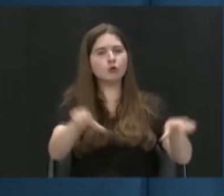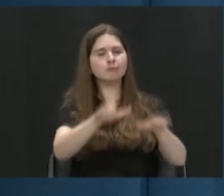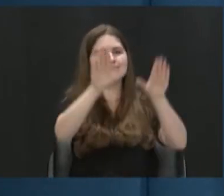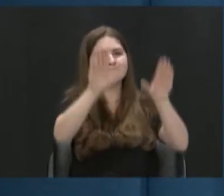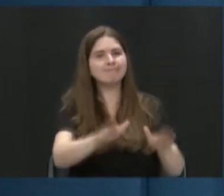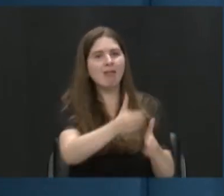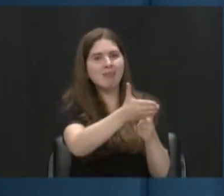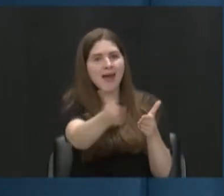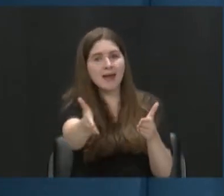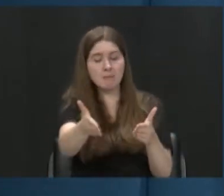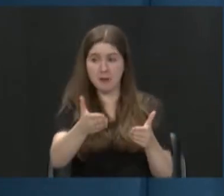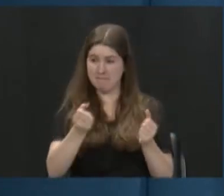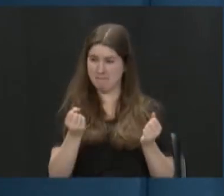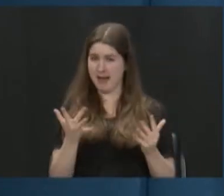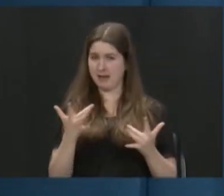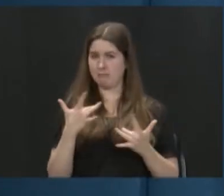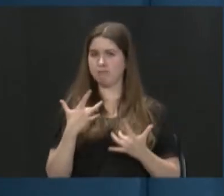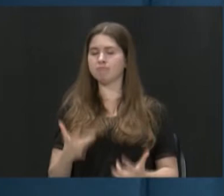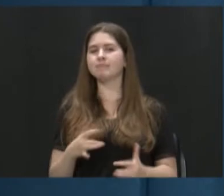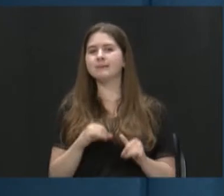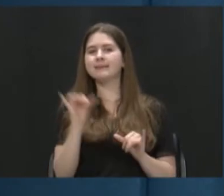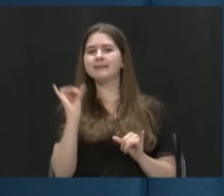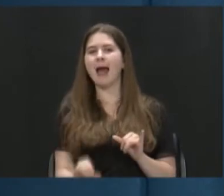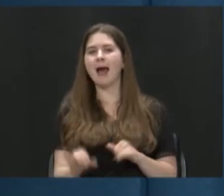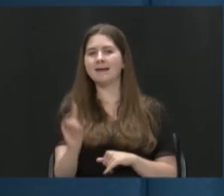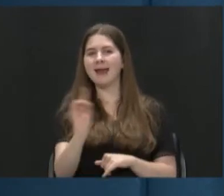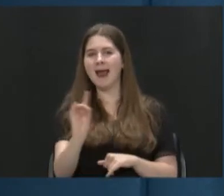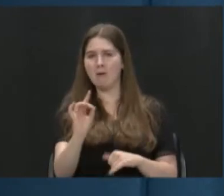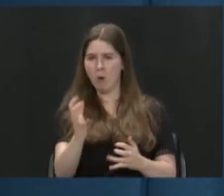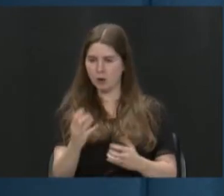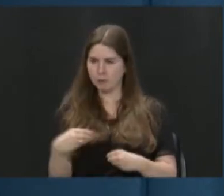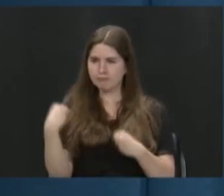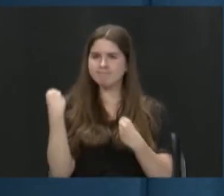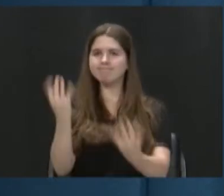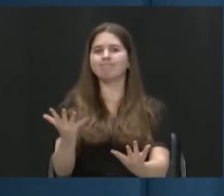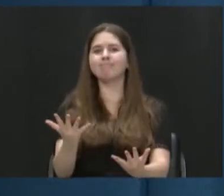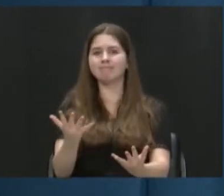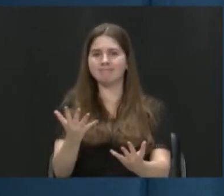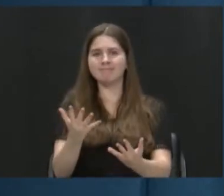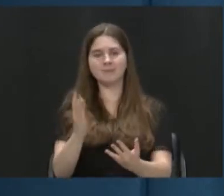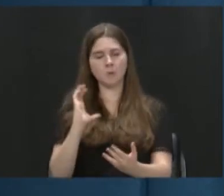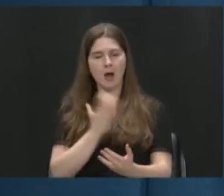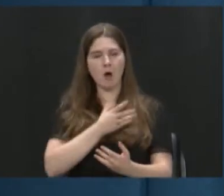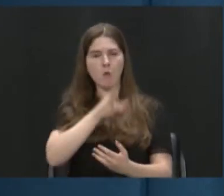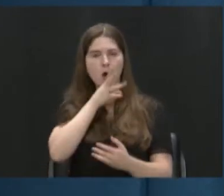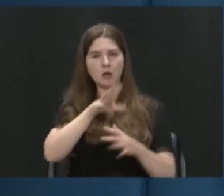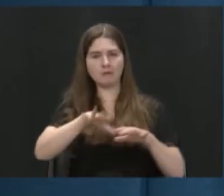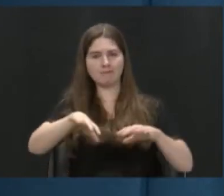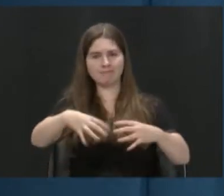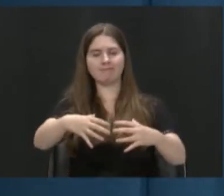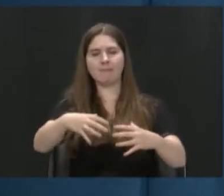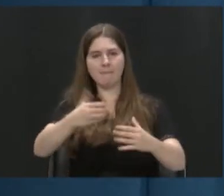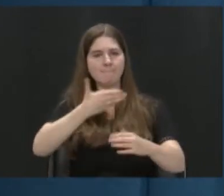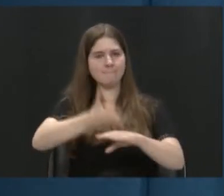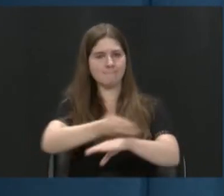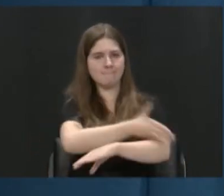do tend to stay in the region and want to contribute to making our watershed and city a better place. Another